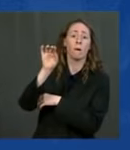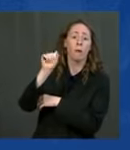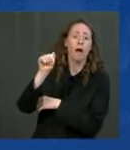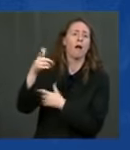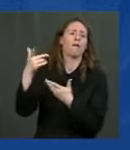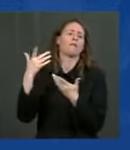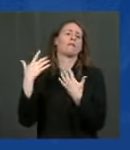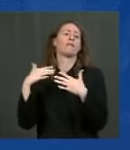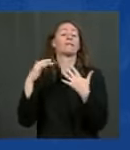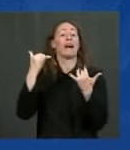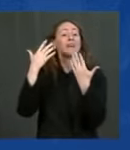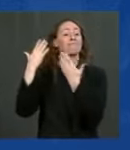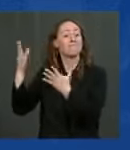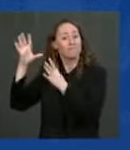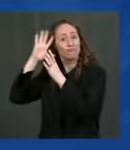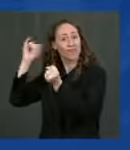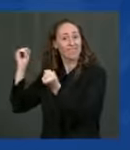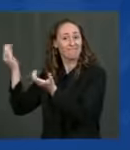it's yours.